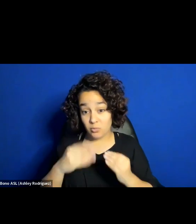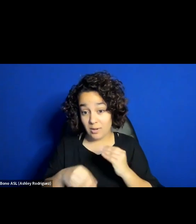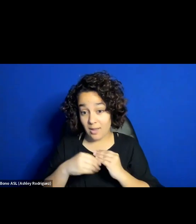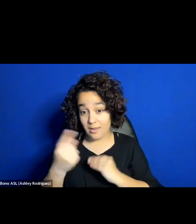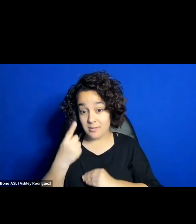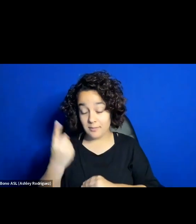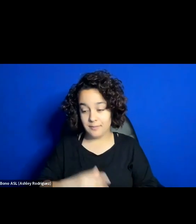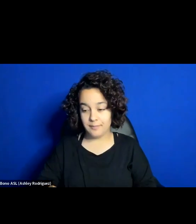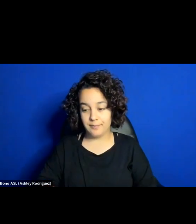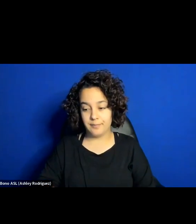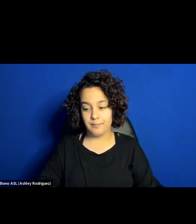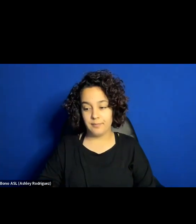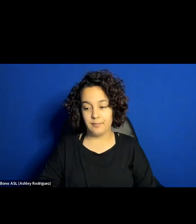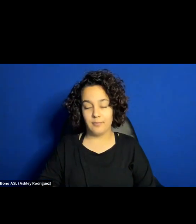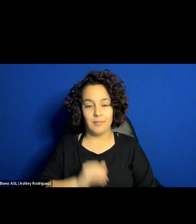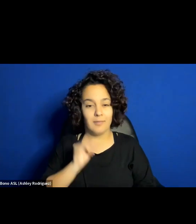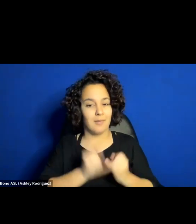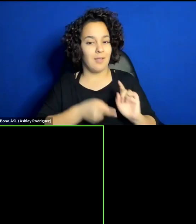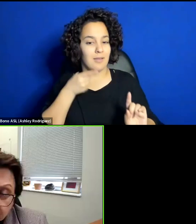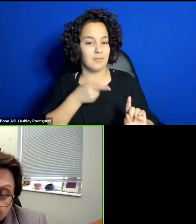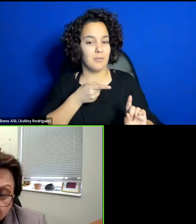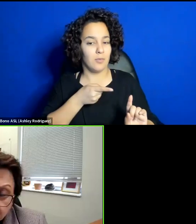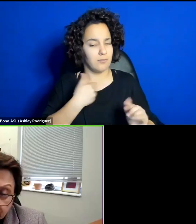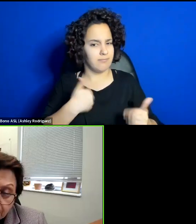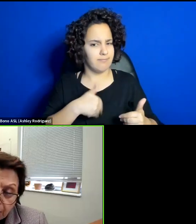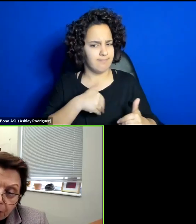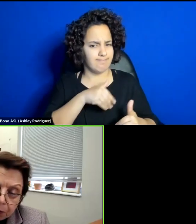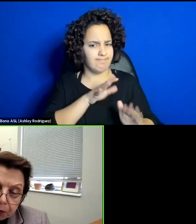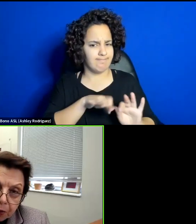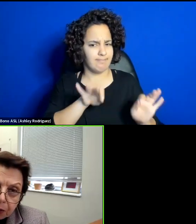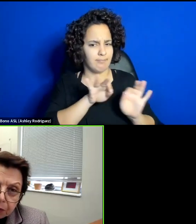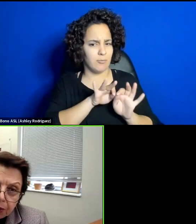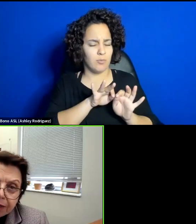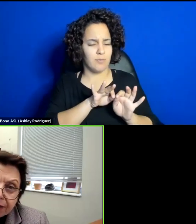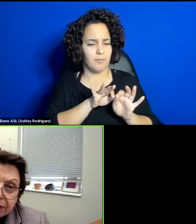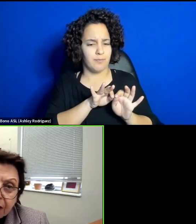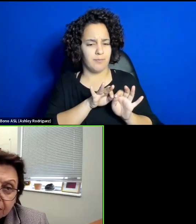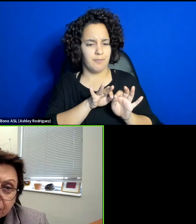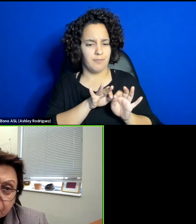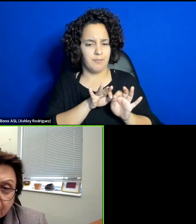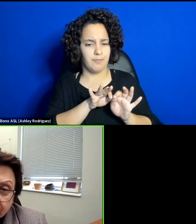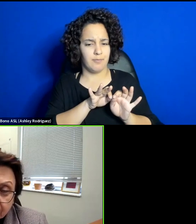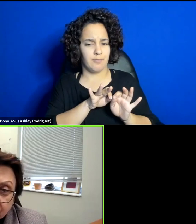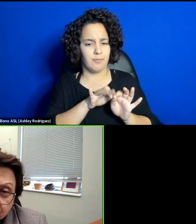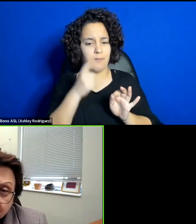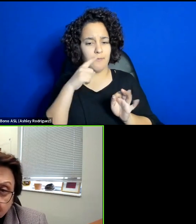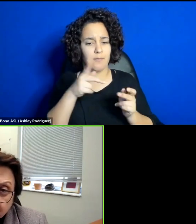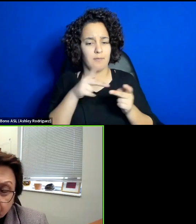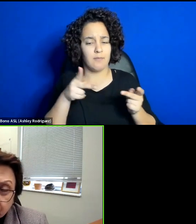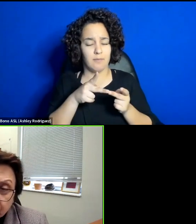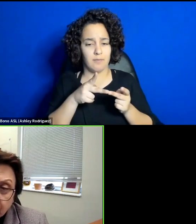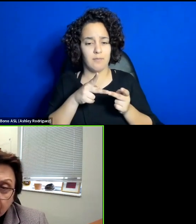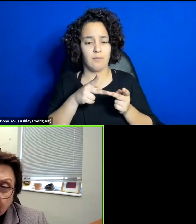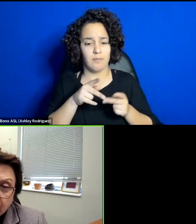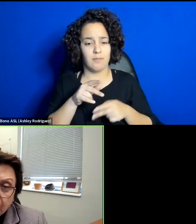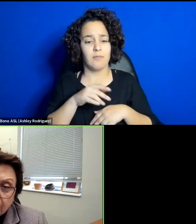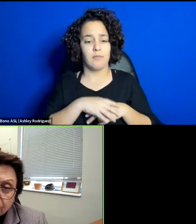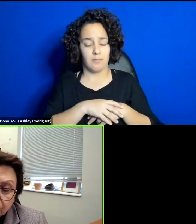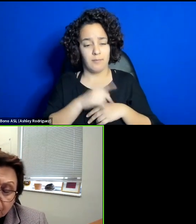this last point is very relevant to places like Roshan Institute.